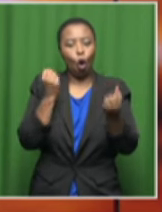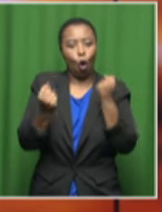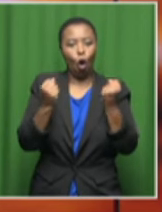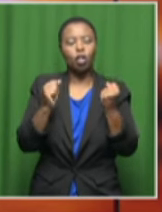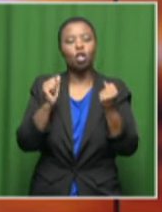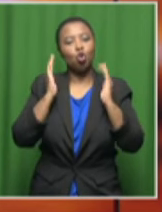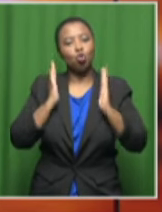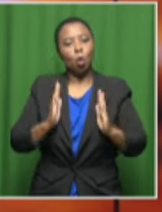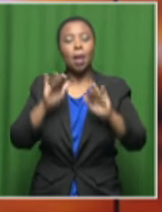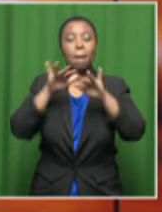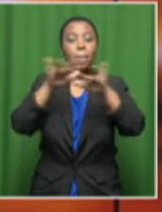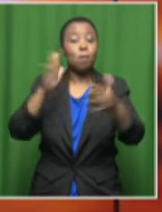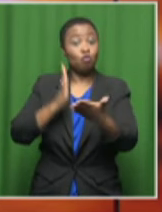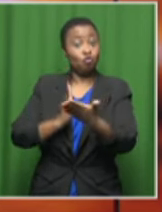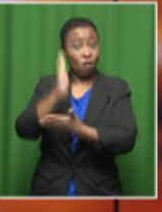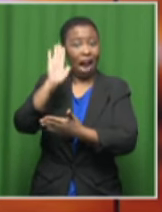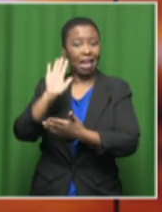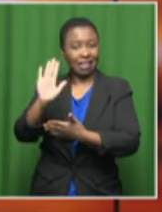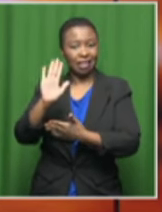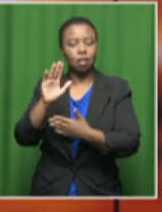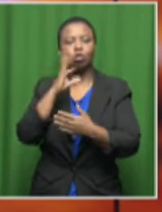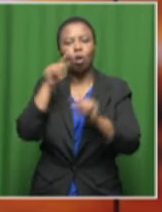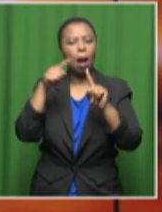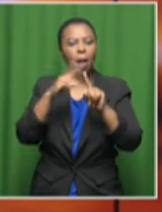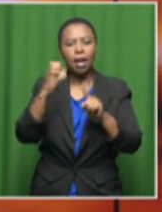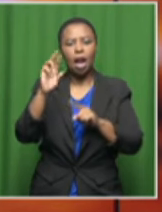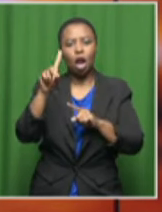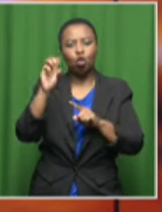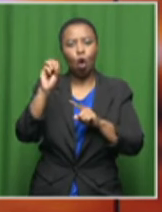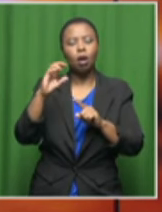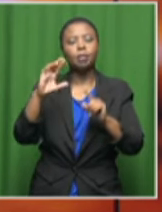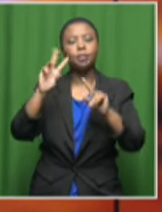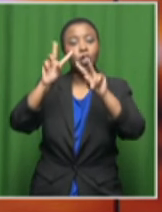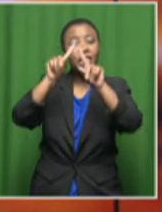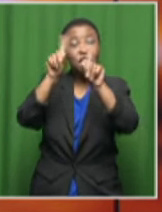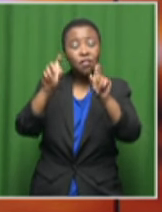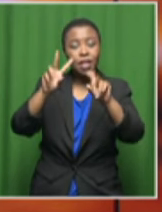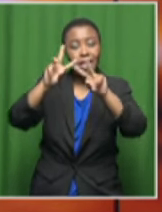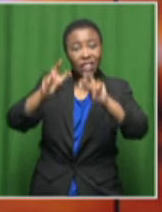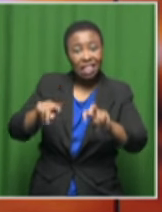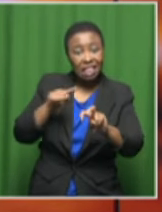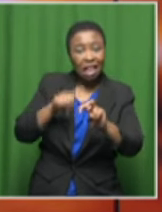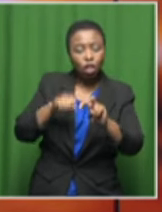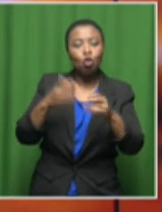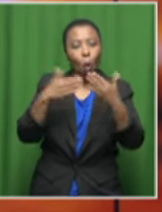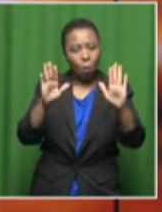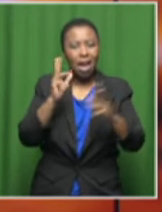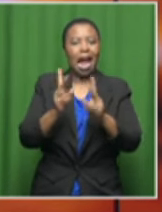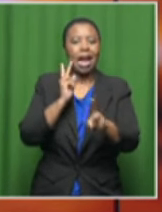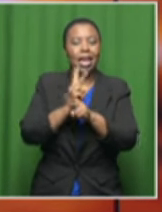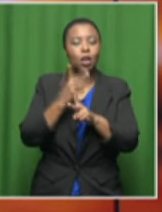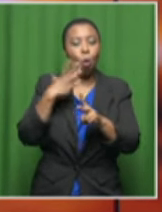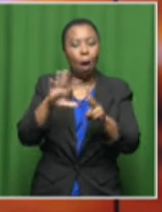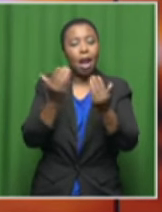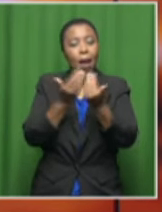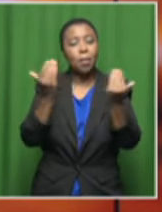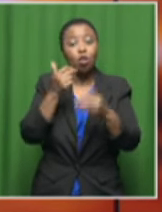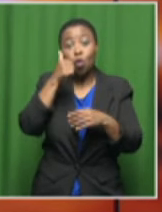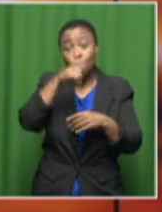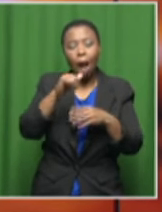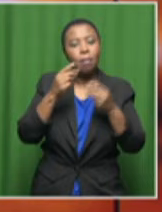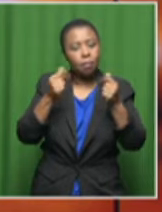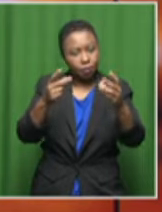People's Rights, talking to us about the Credo IV inquest being reopened and the need to speed up apartheid-related crime